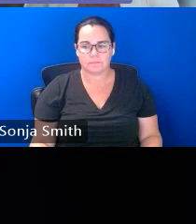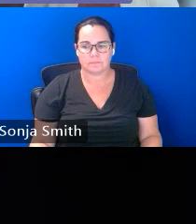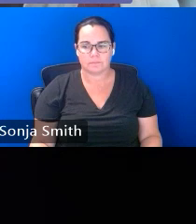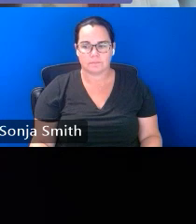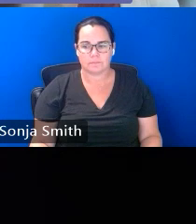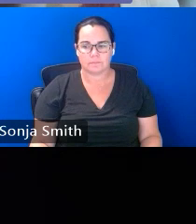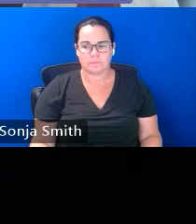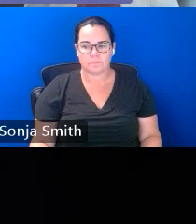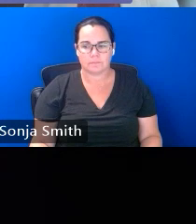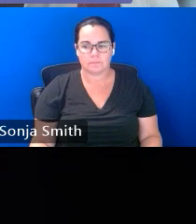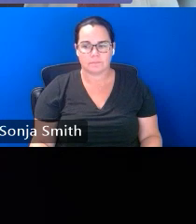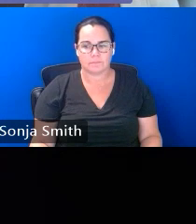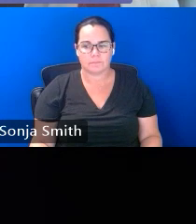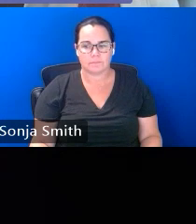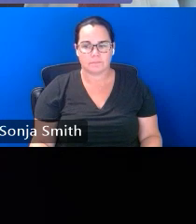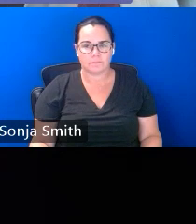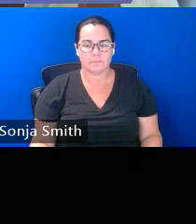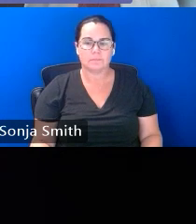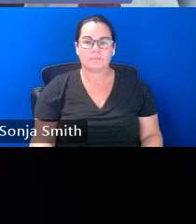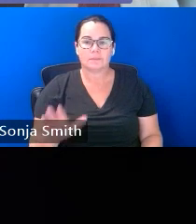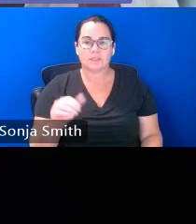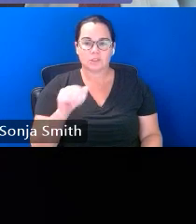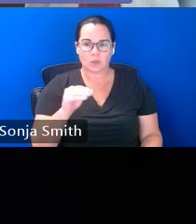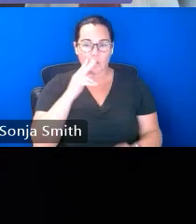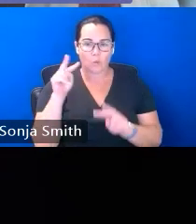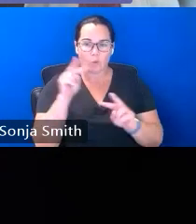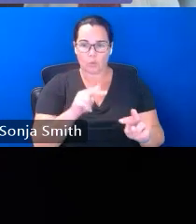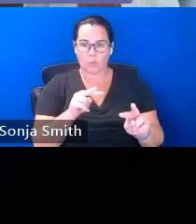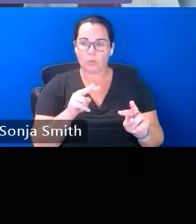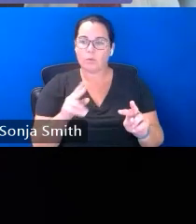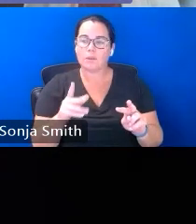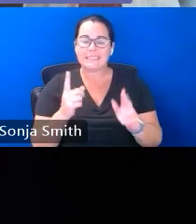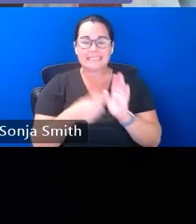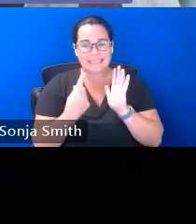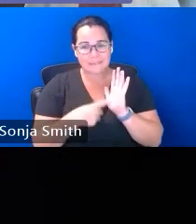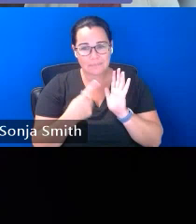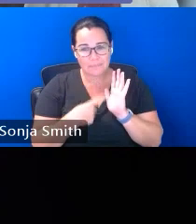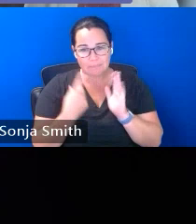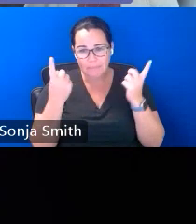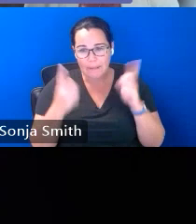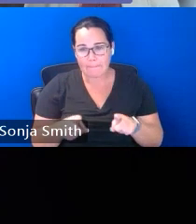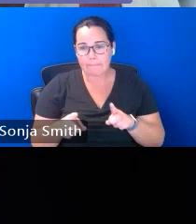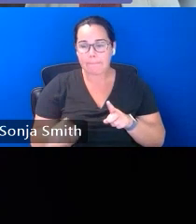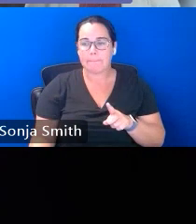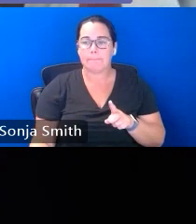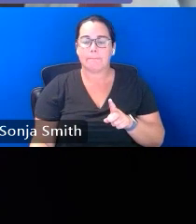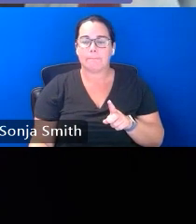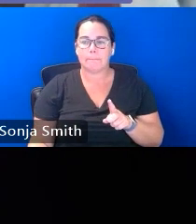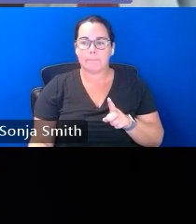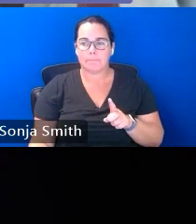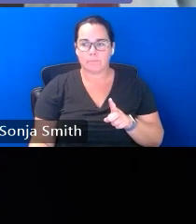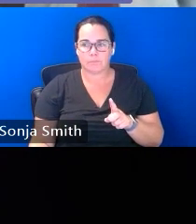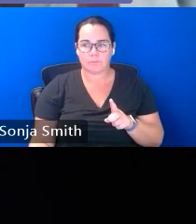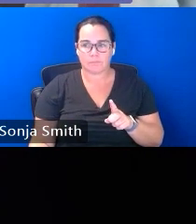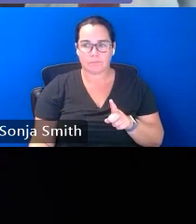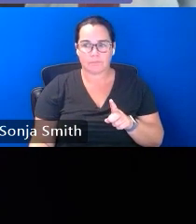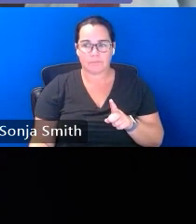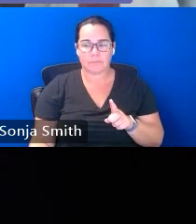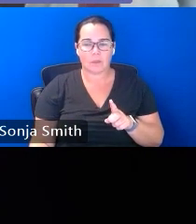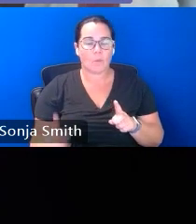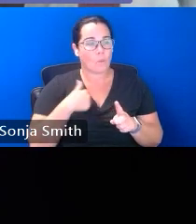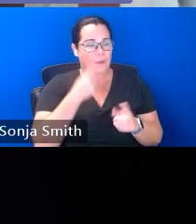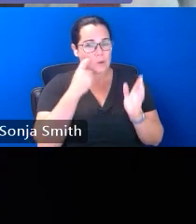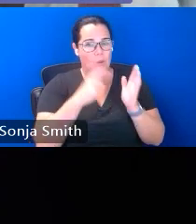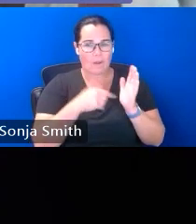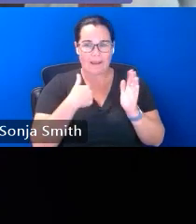foremost now i do want to say that sometimes it happens where we have barriers that we can't address with our undocumented